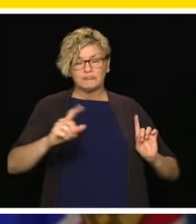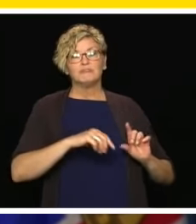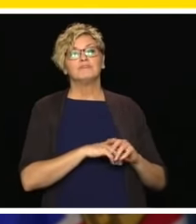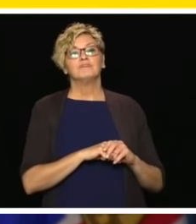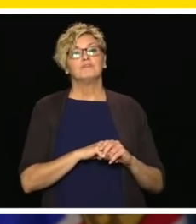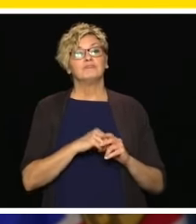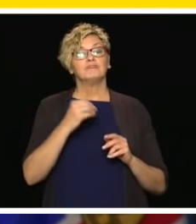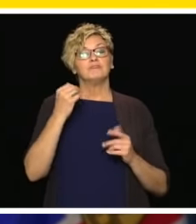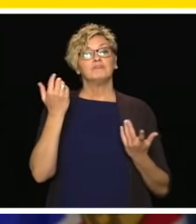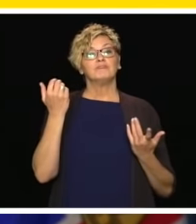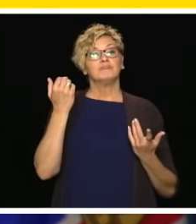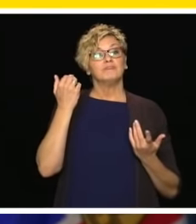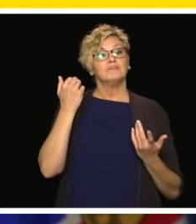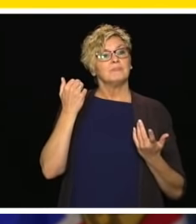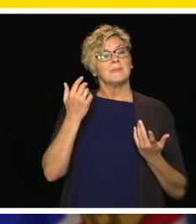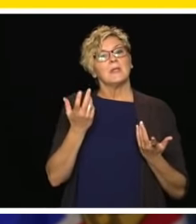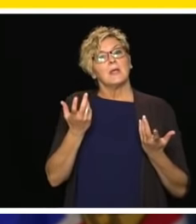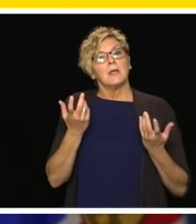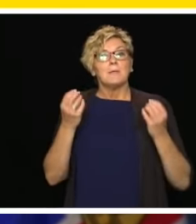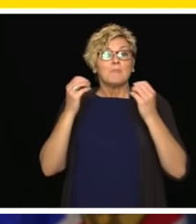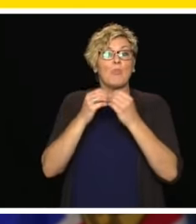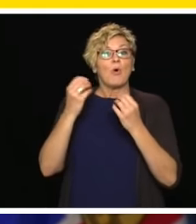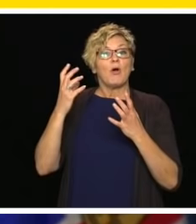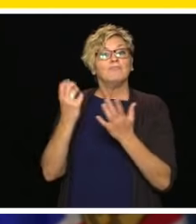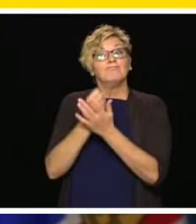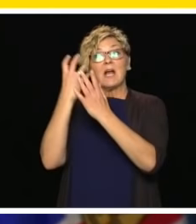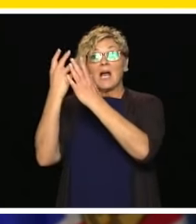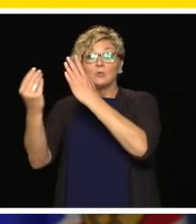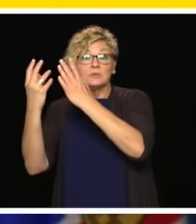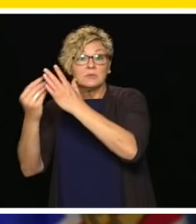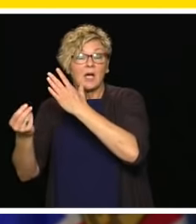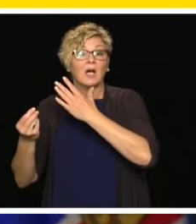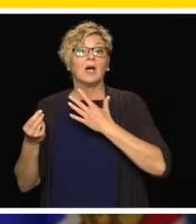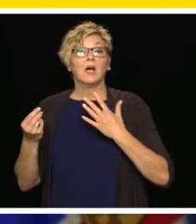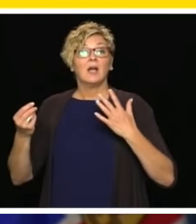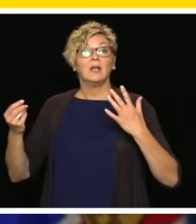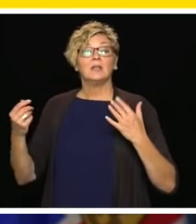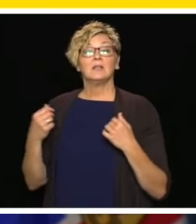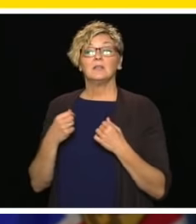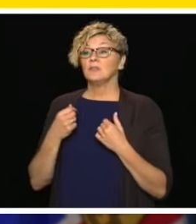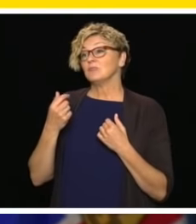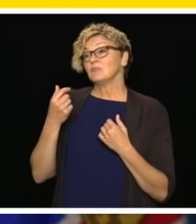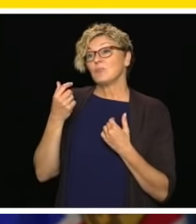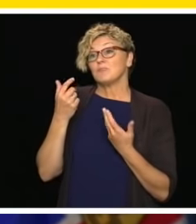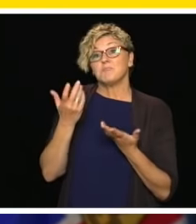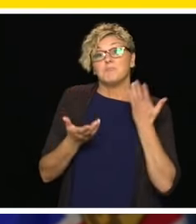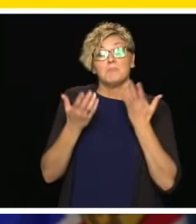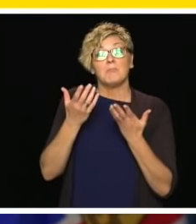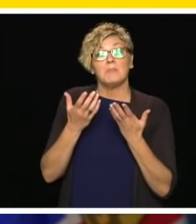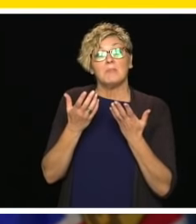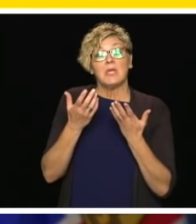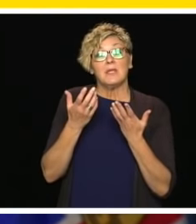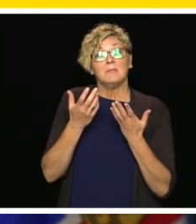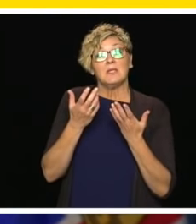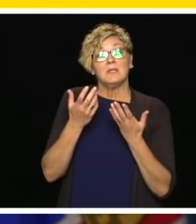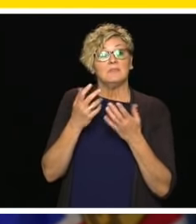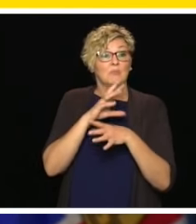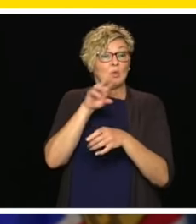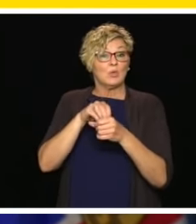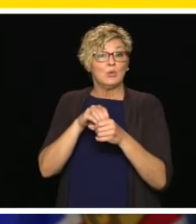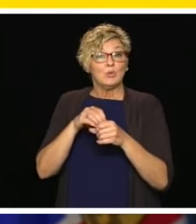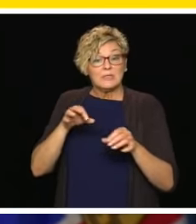especially when the summertime comes, we can do outdoor activities in the playground for the childcare centres or even doing snack times.